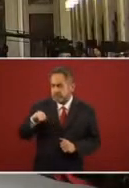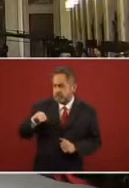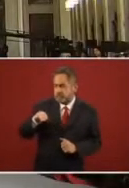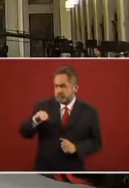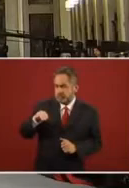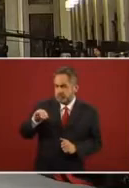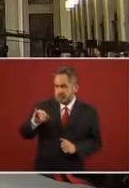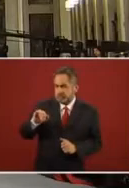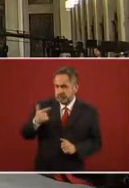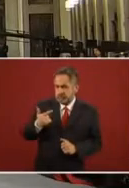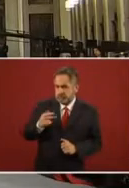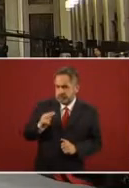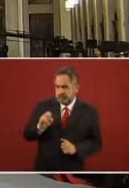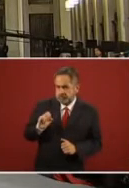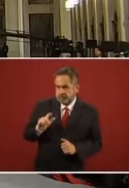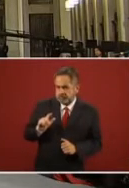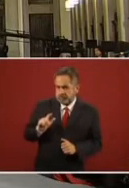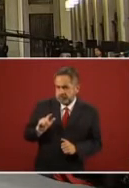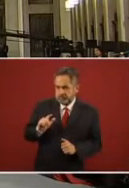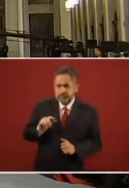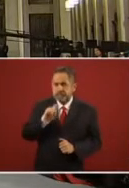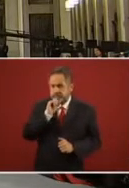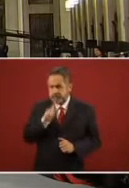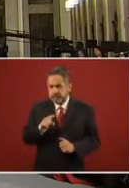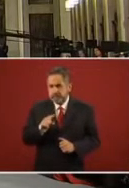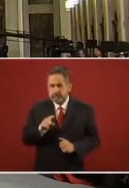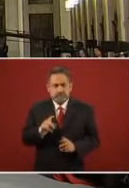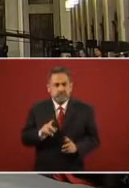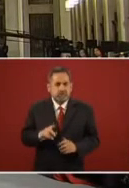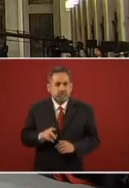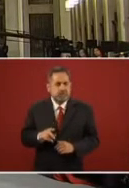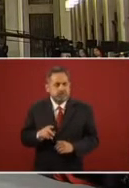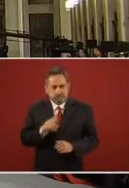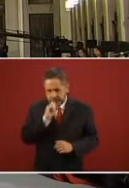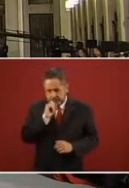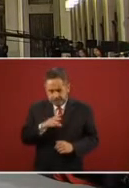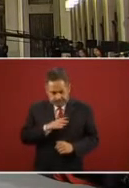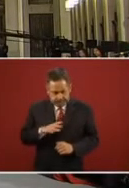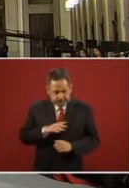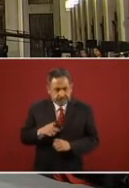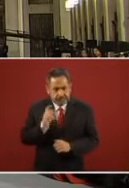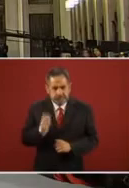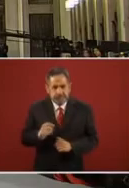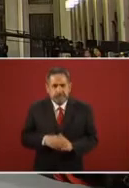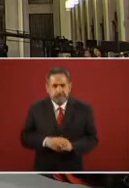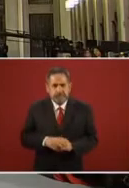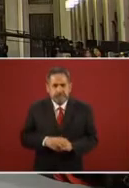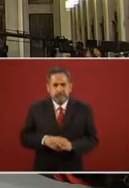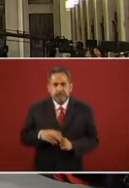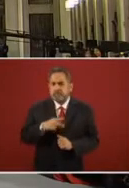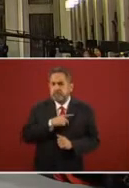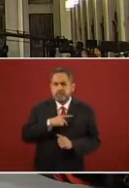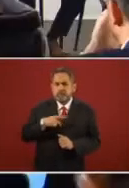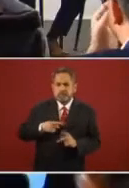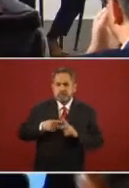I also have guarantee that I should start